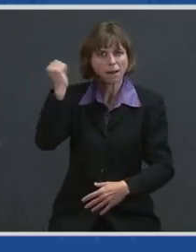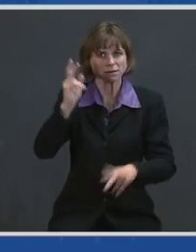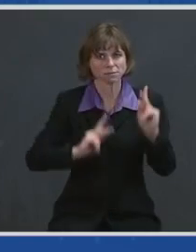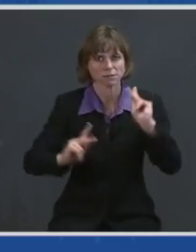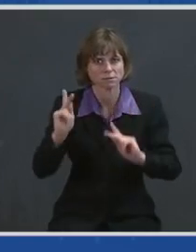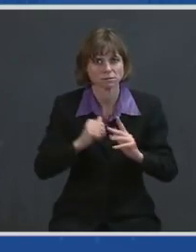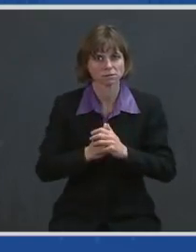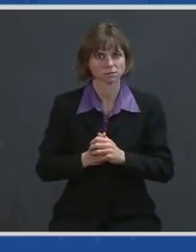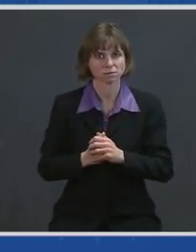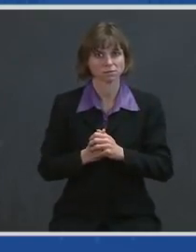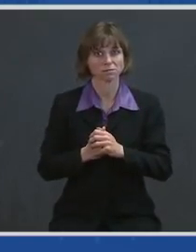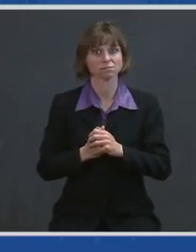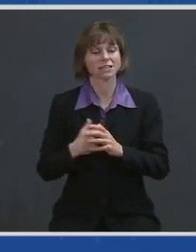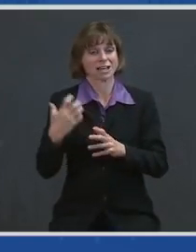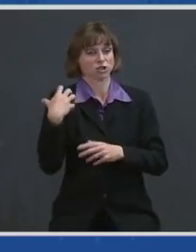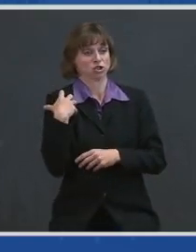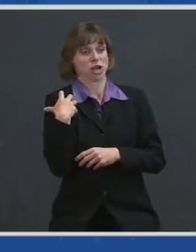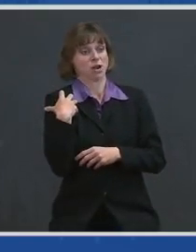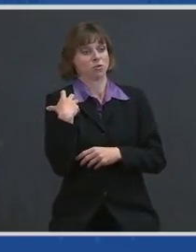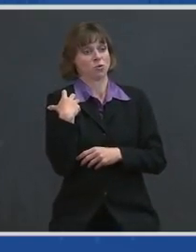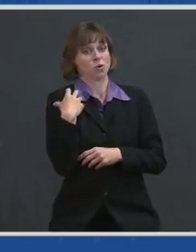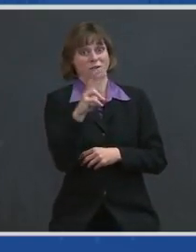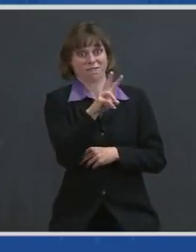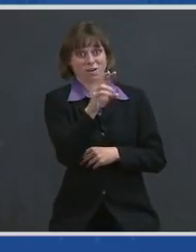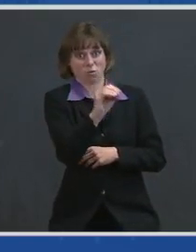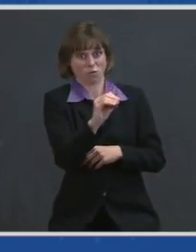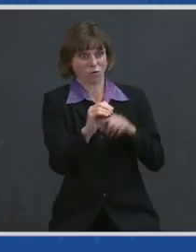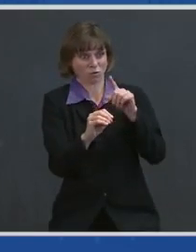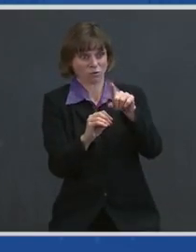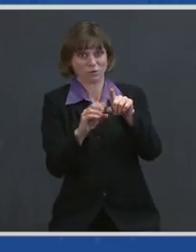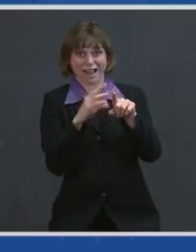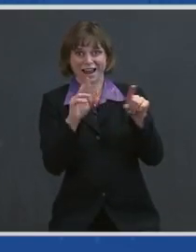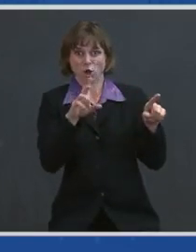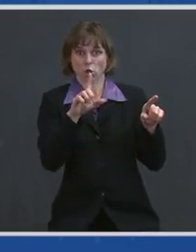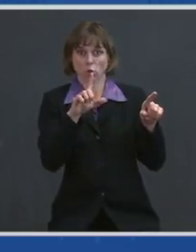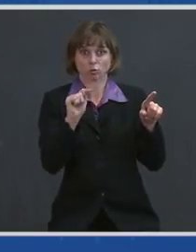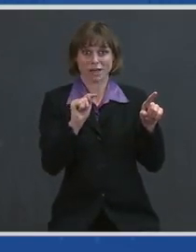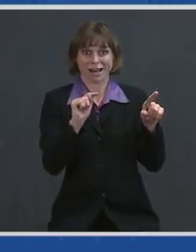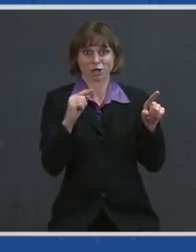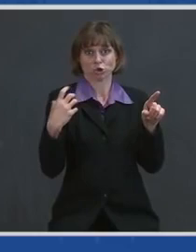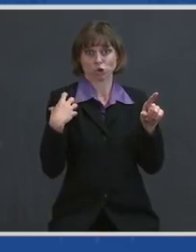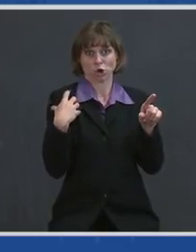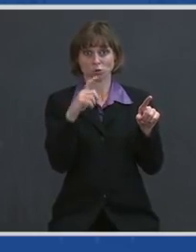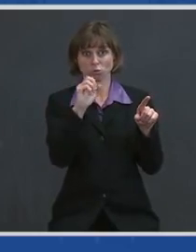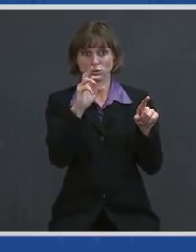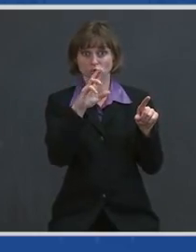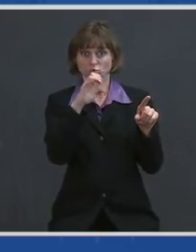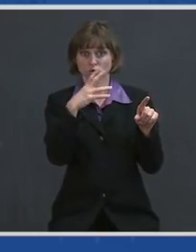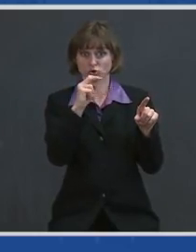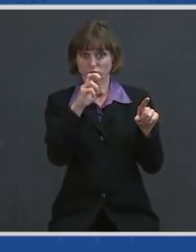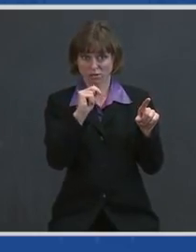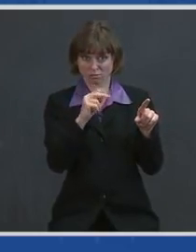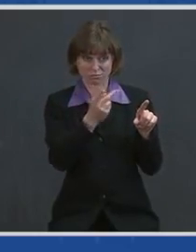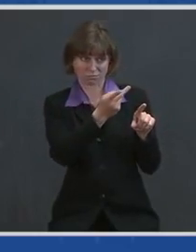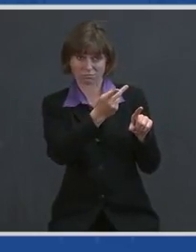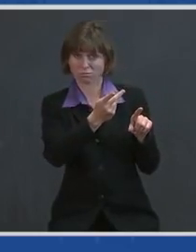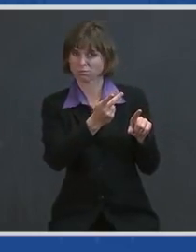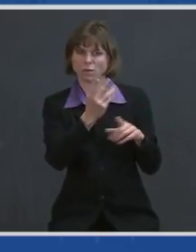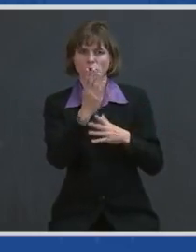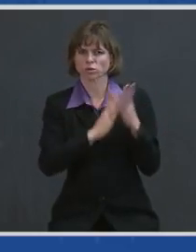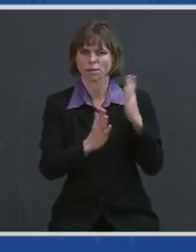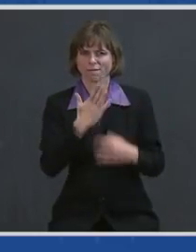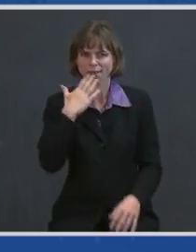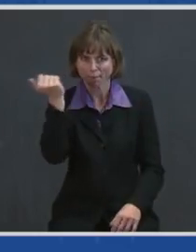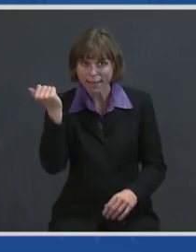General Jacqueline Van Ovost and Lieutenant General Laura Richardson are some of the best.